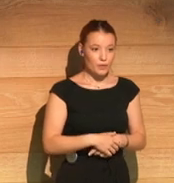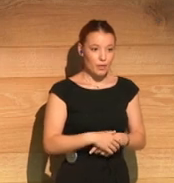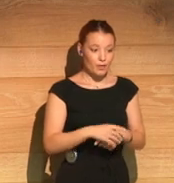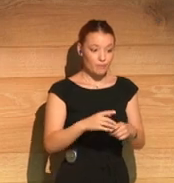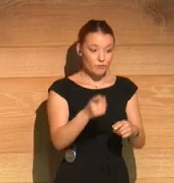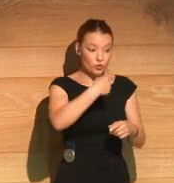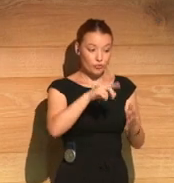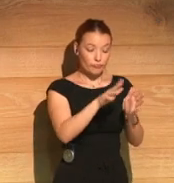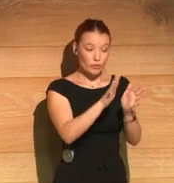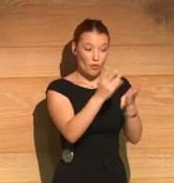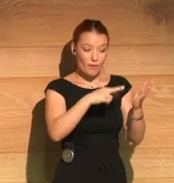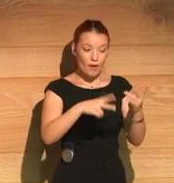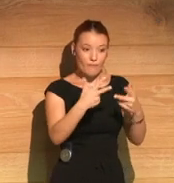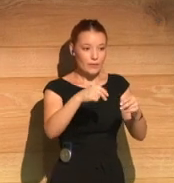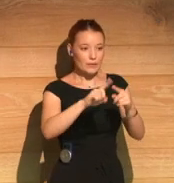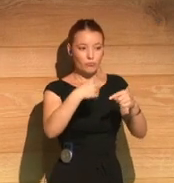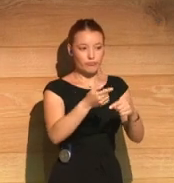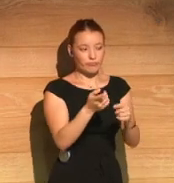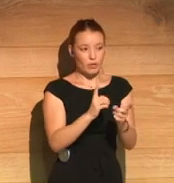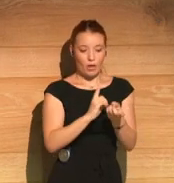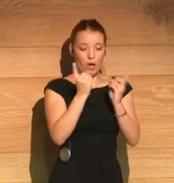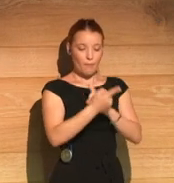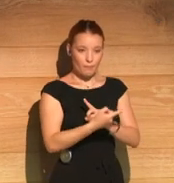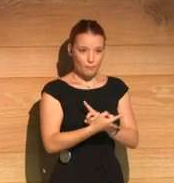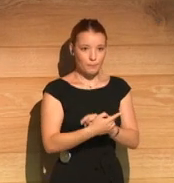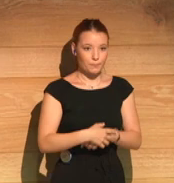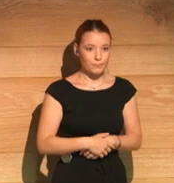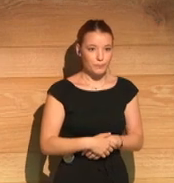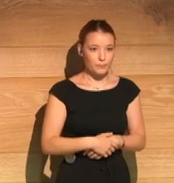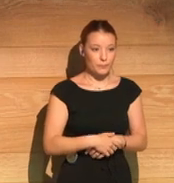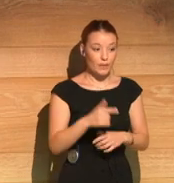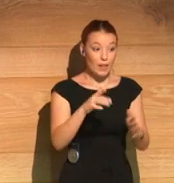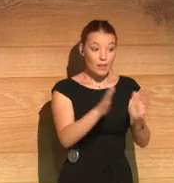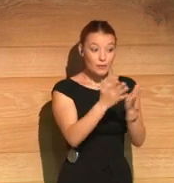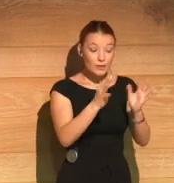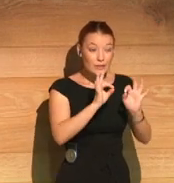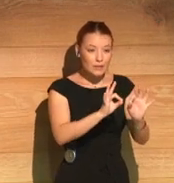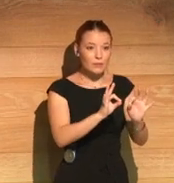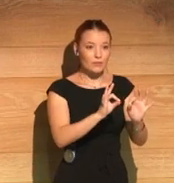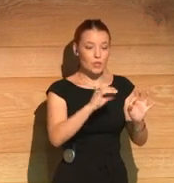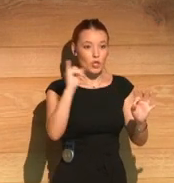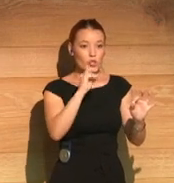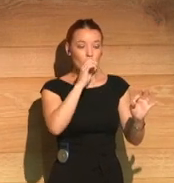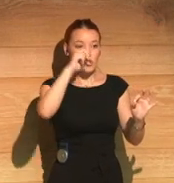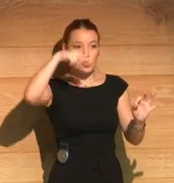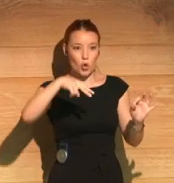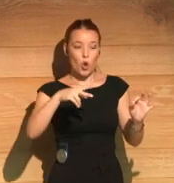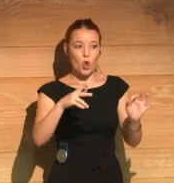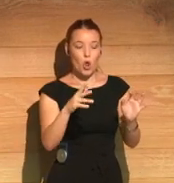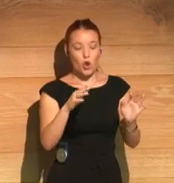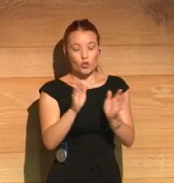And it's quite transformative for the reader. The Hearts and Visible Furies is the last novel